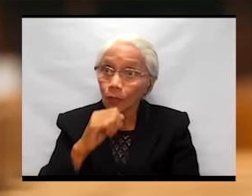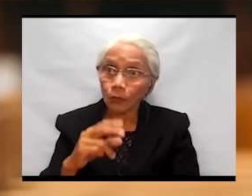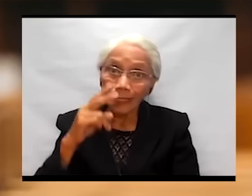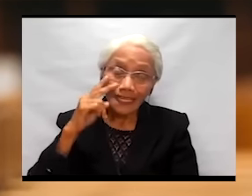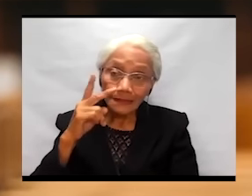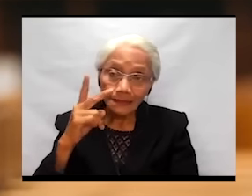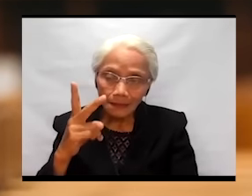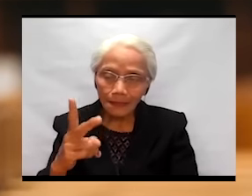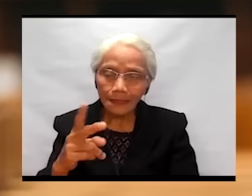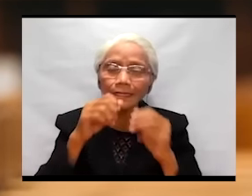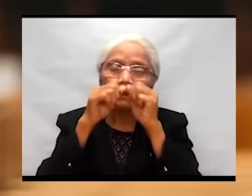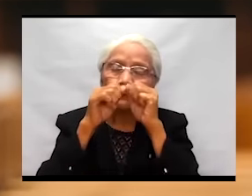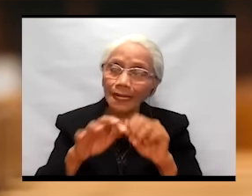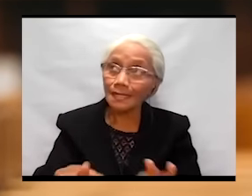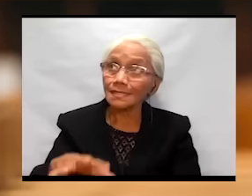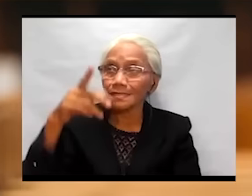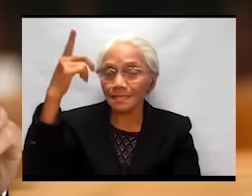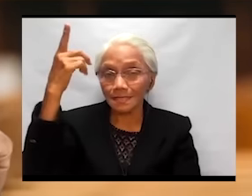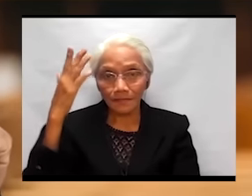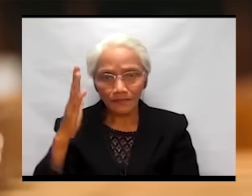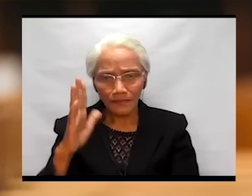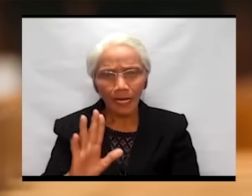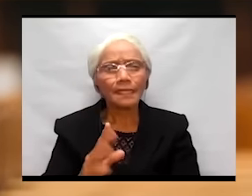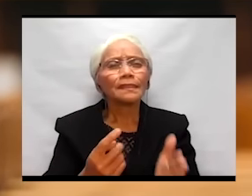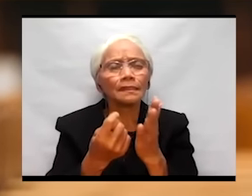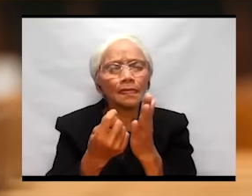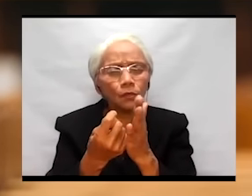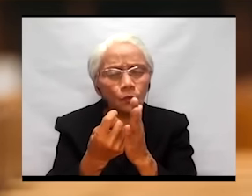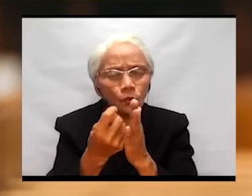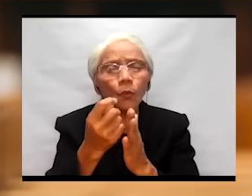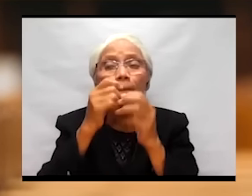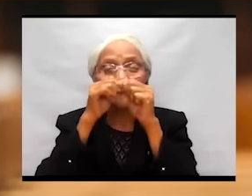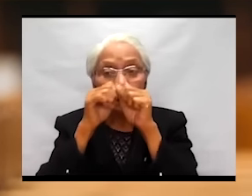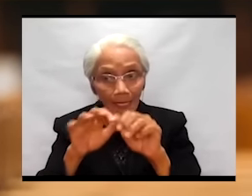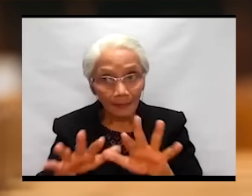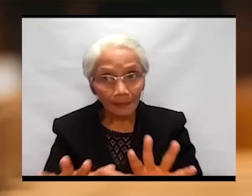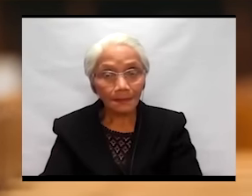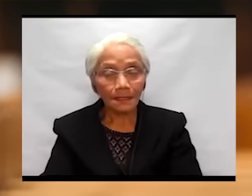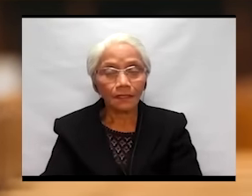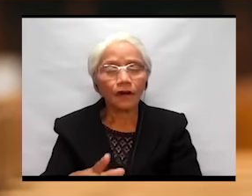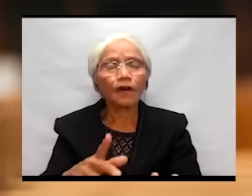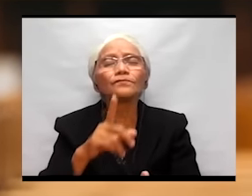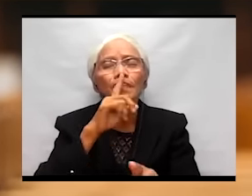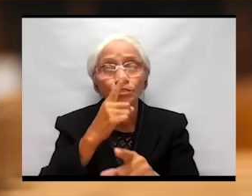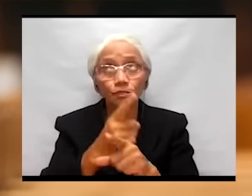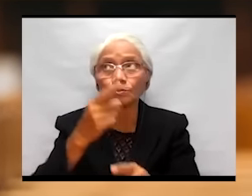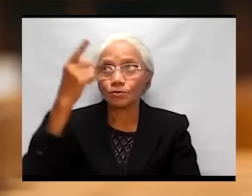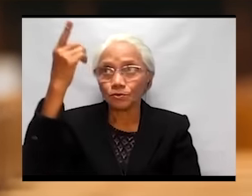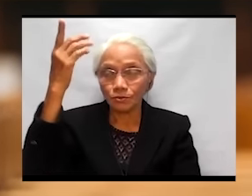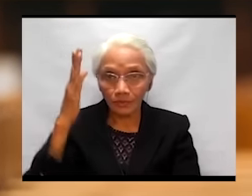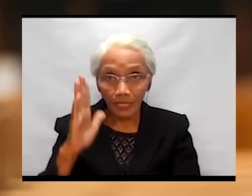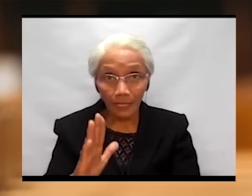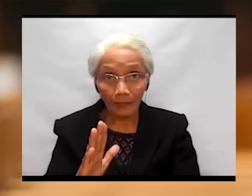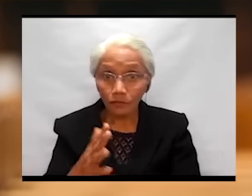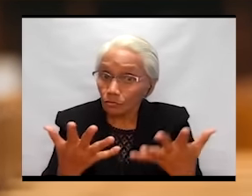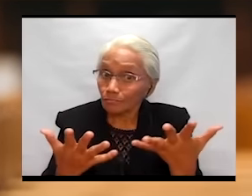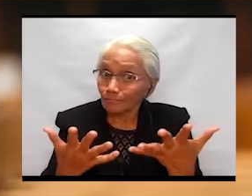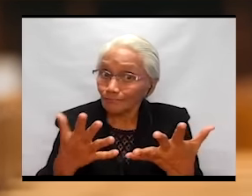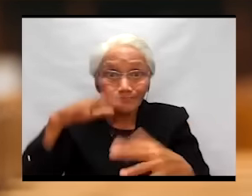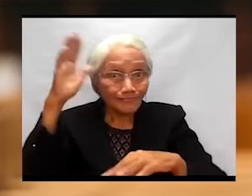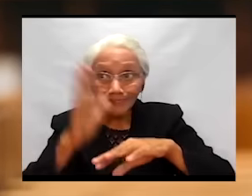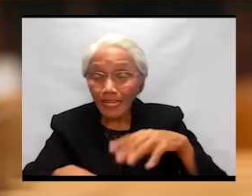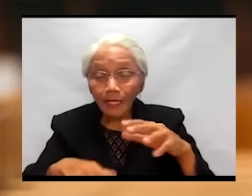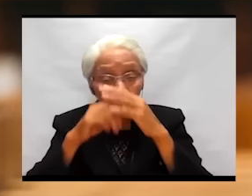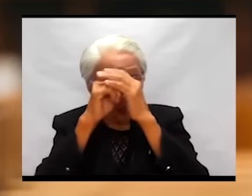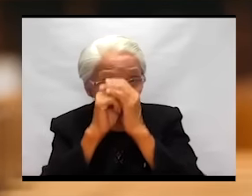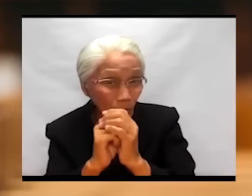the true blessings of the true God. God. instead of worshipping through thanksgiving